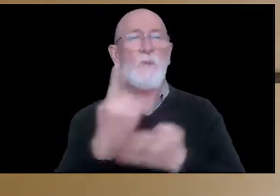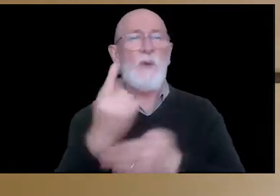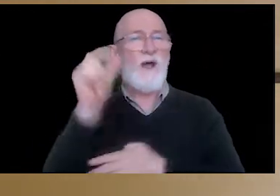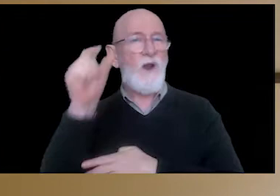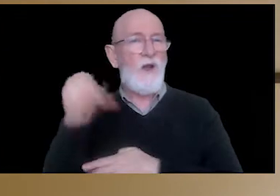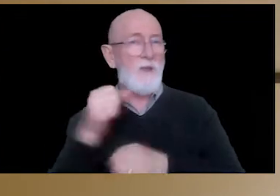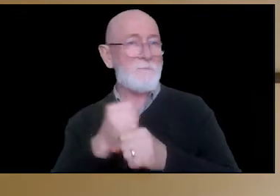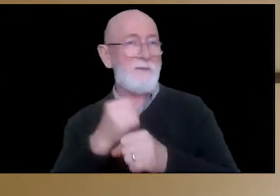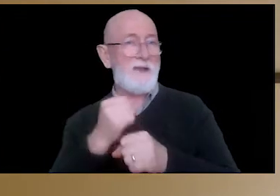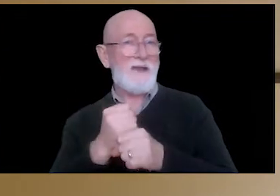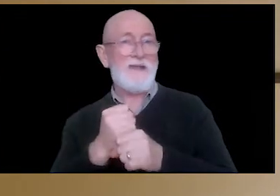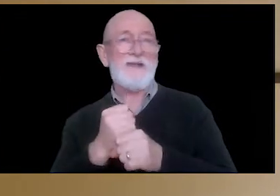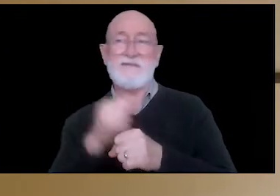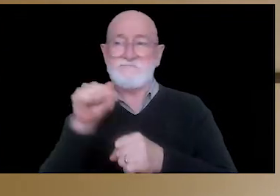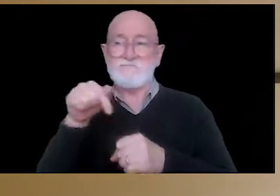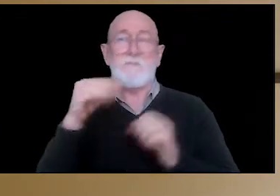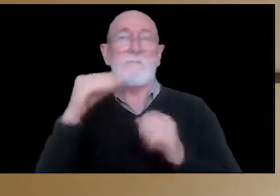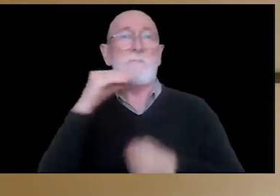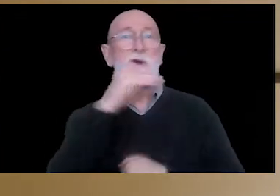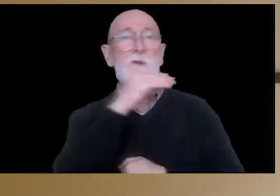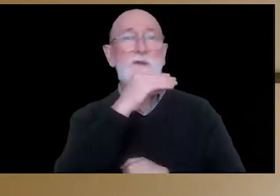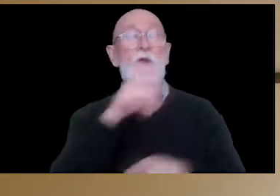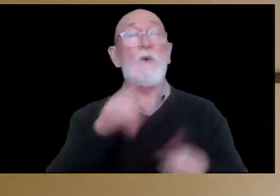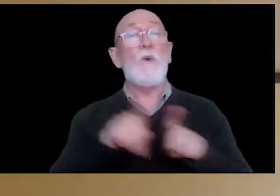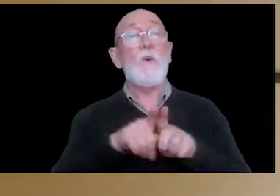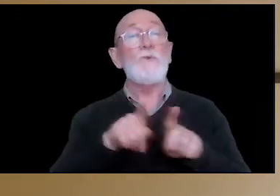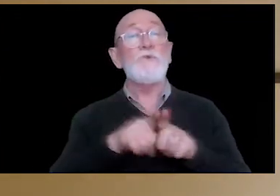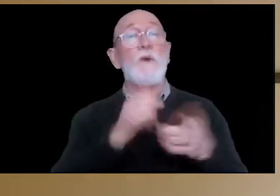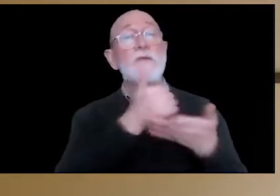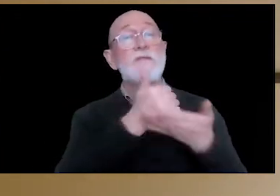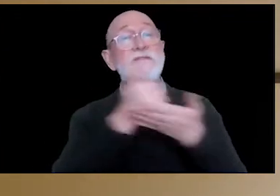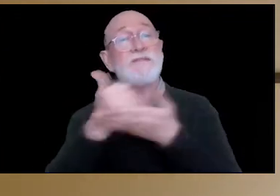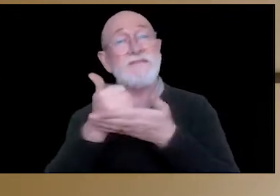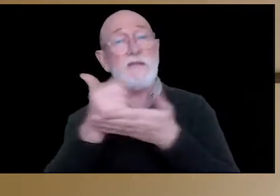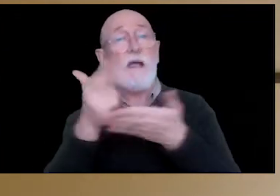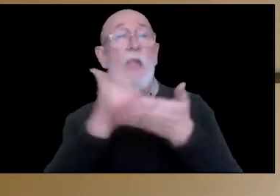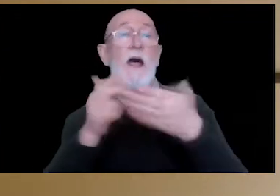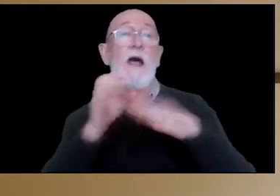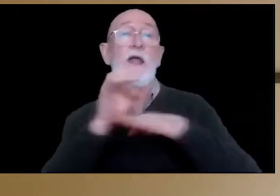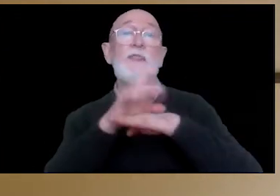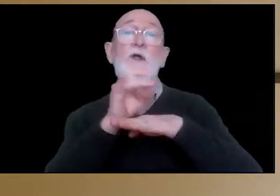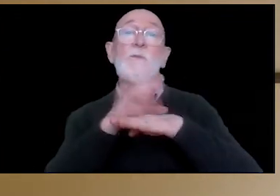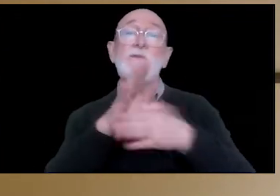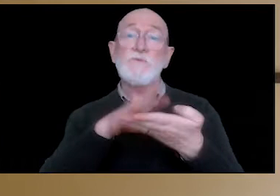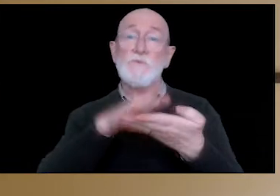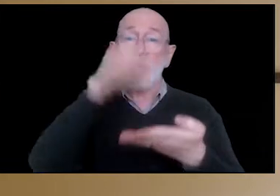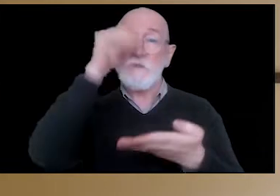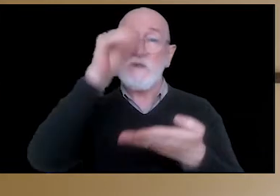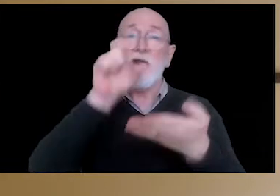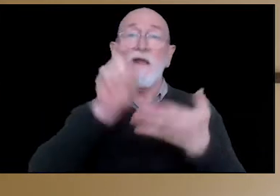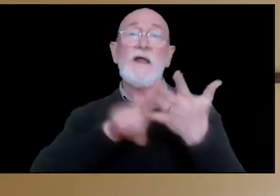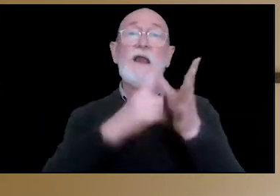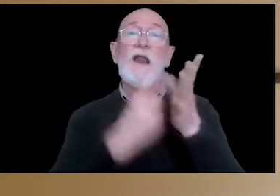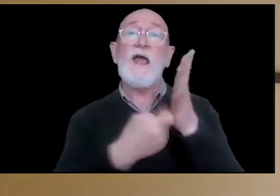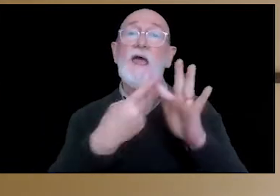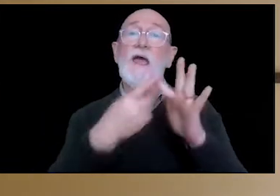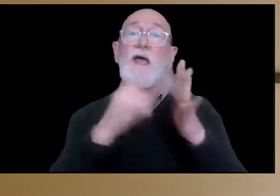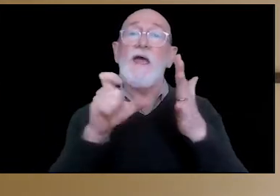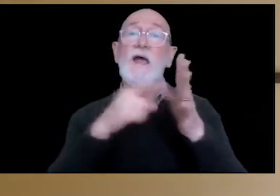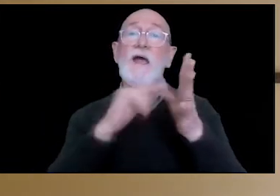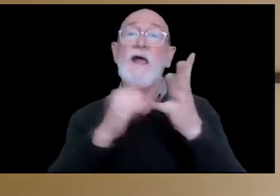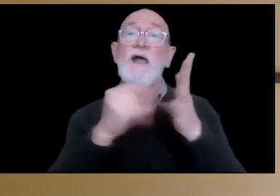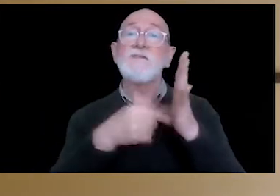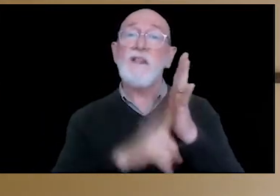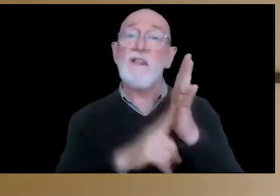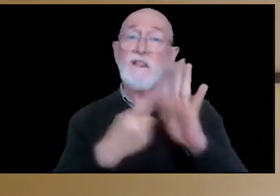one of our clients here in Melbourne and it's also assisted by our art therapy student Claire Castle. We